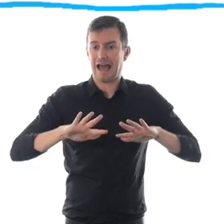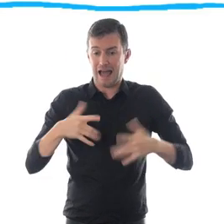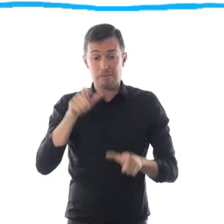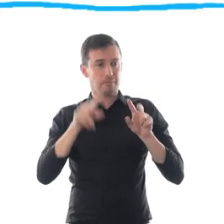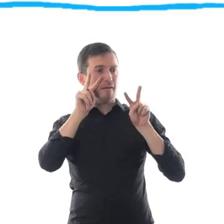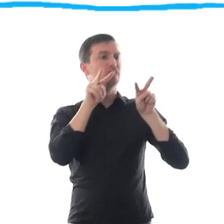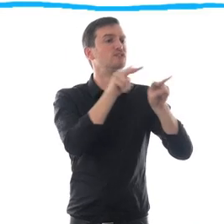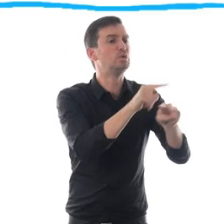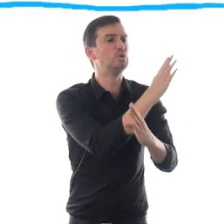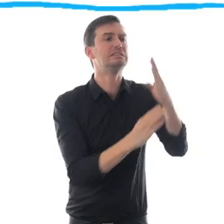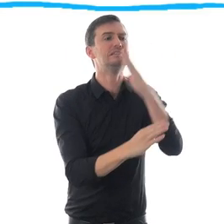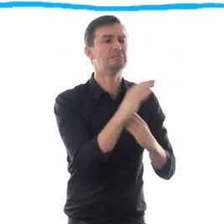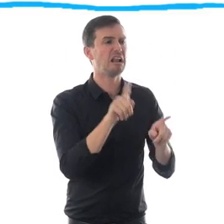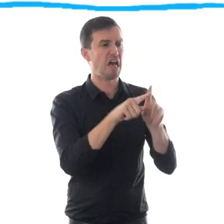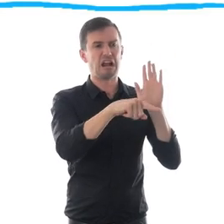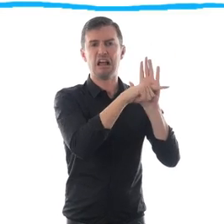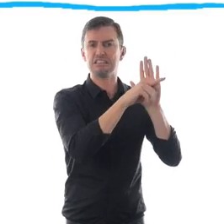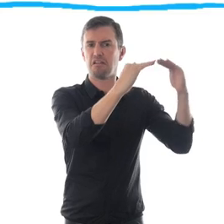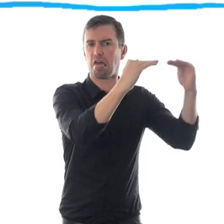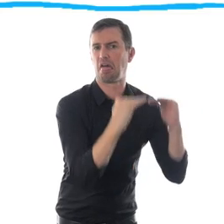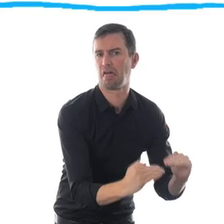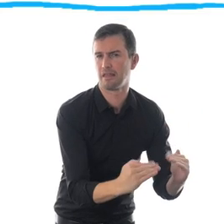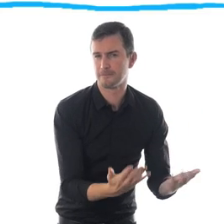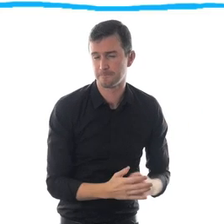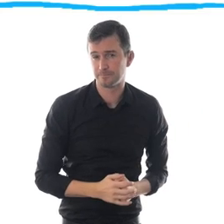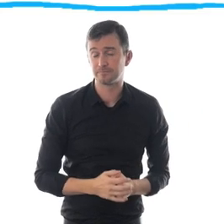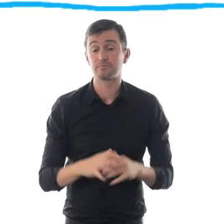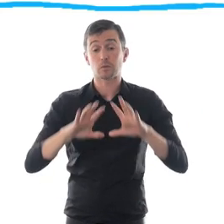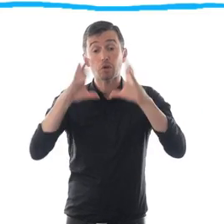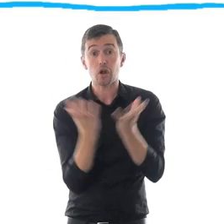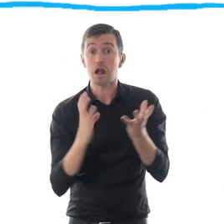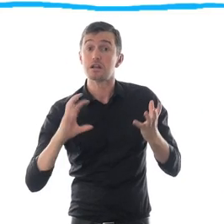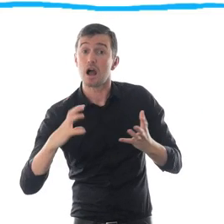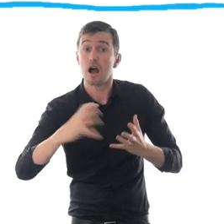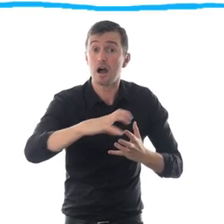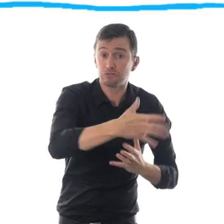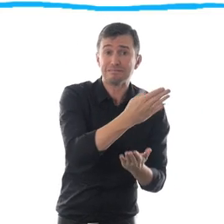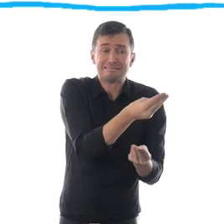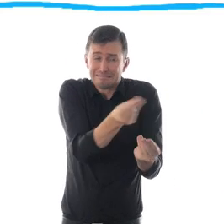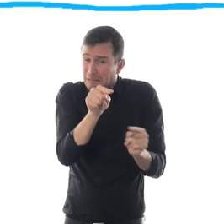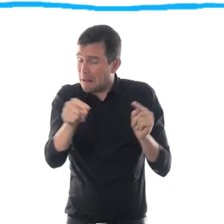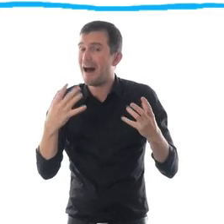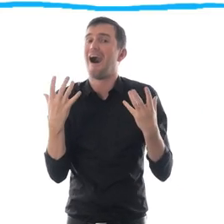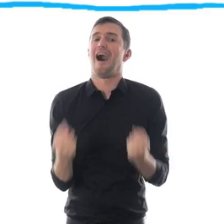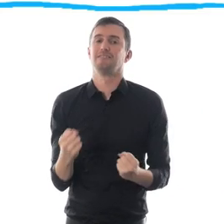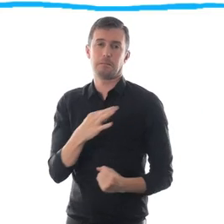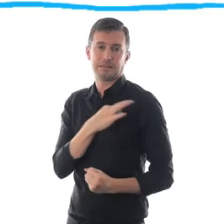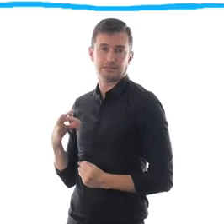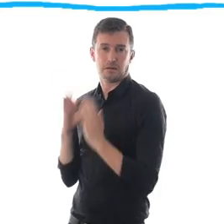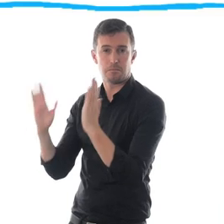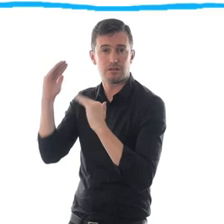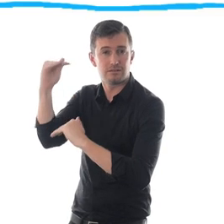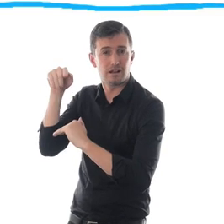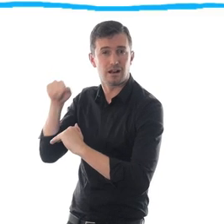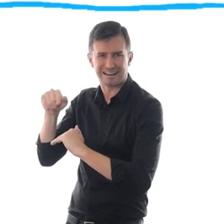Some countries are still taking a medical model approach, focusing on prevention or using patronizing approaches. To avoid